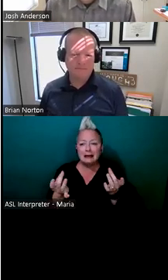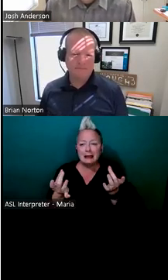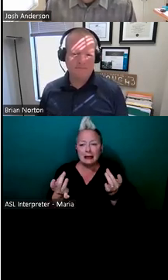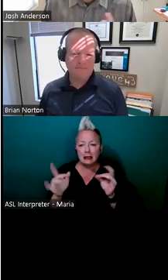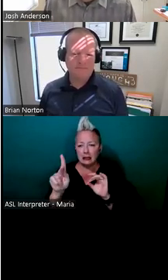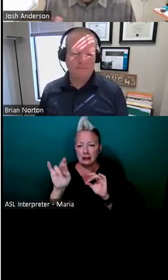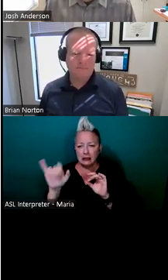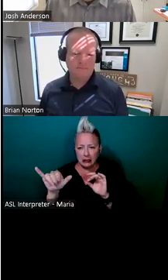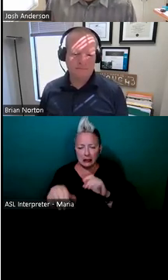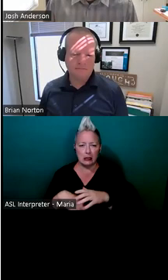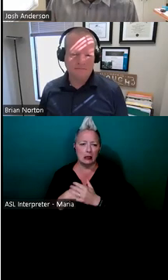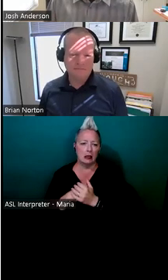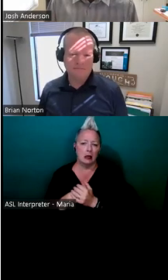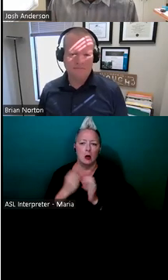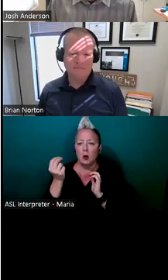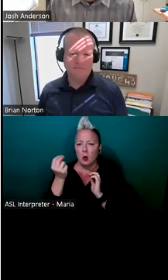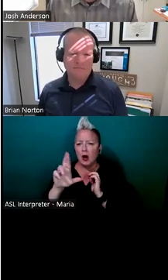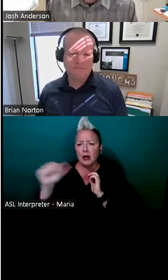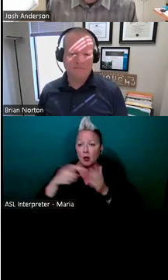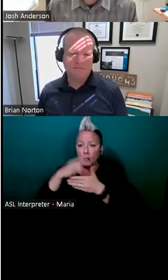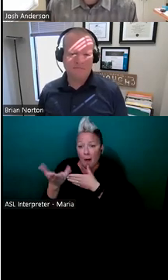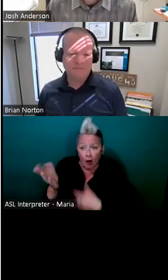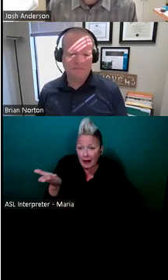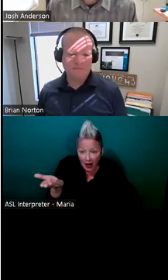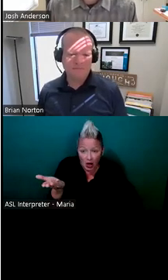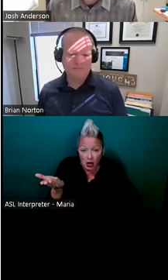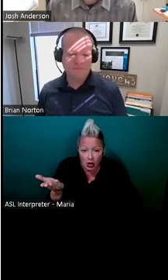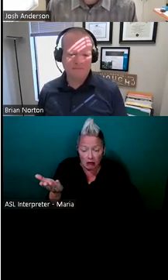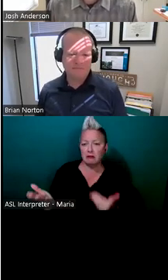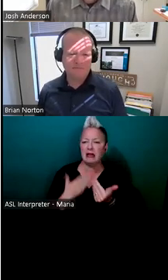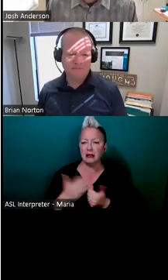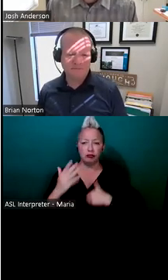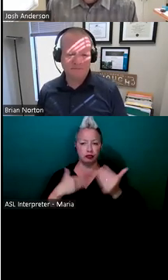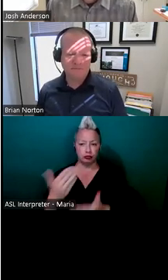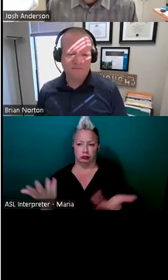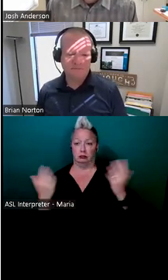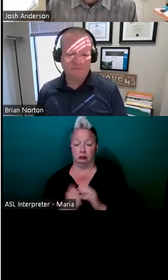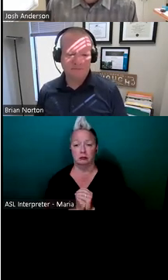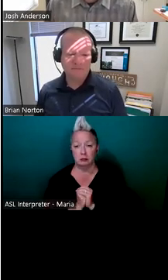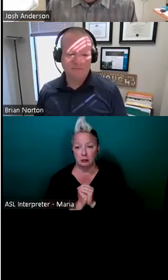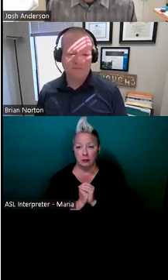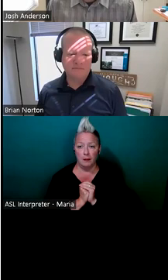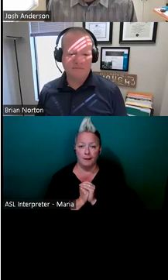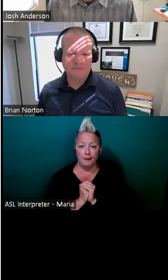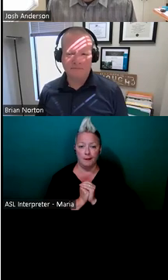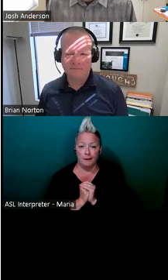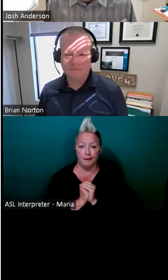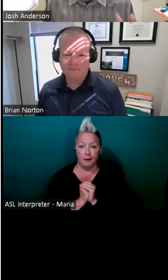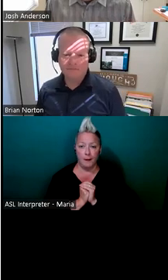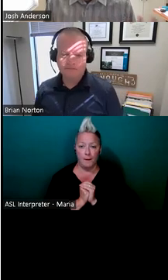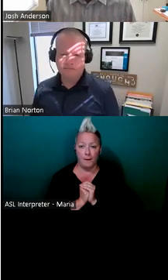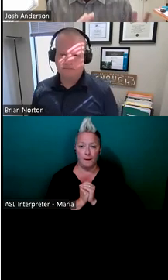program that's already built in there in order to be able to do a little bit more? So it really is just kind of using